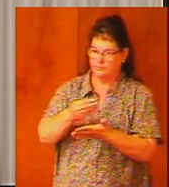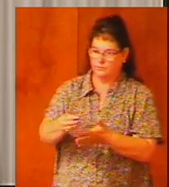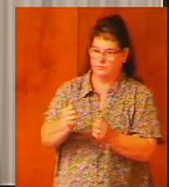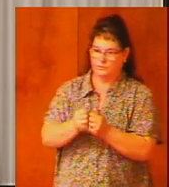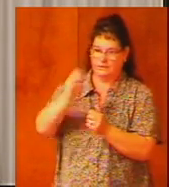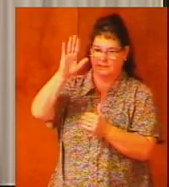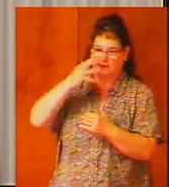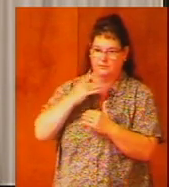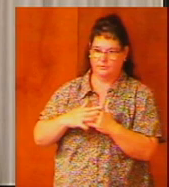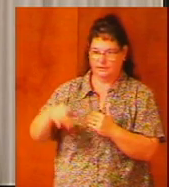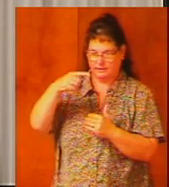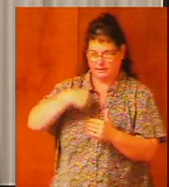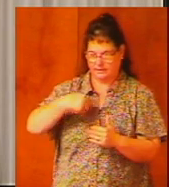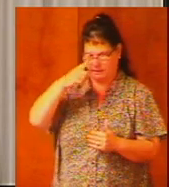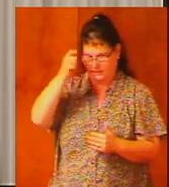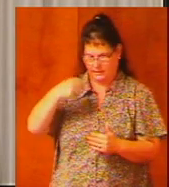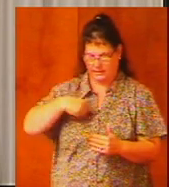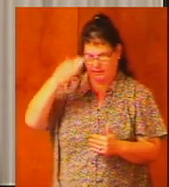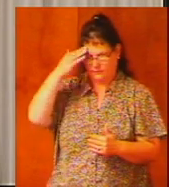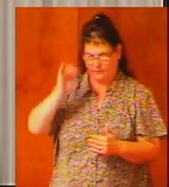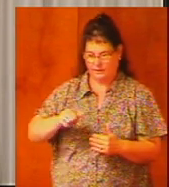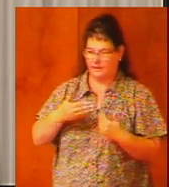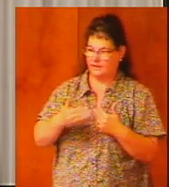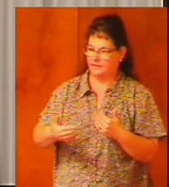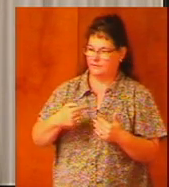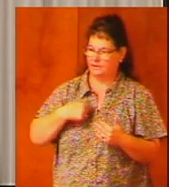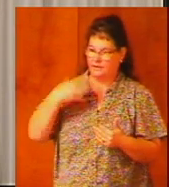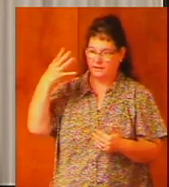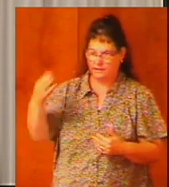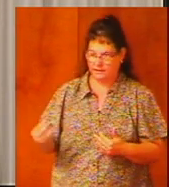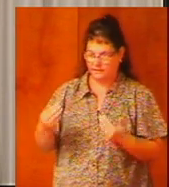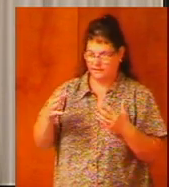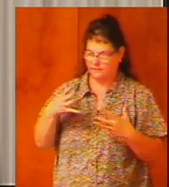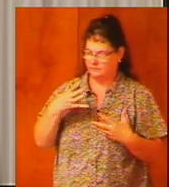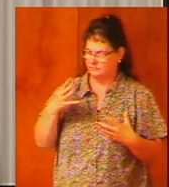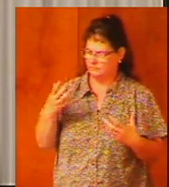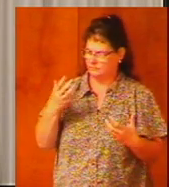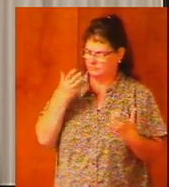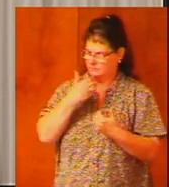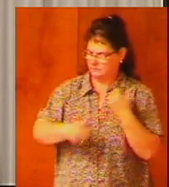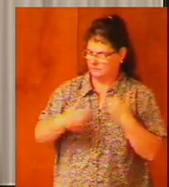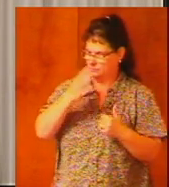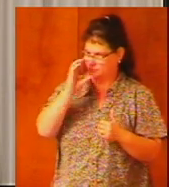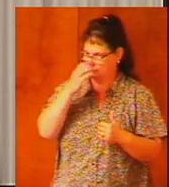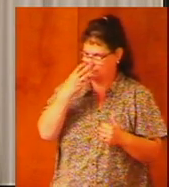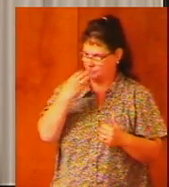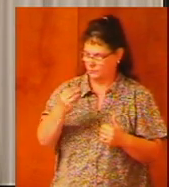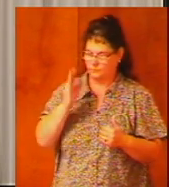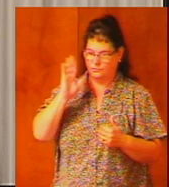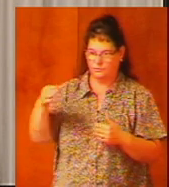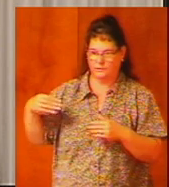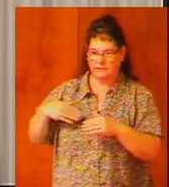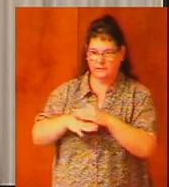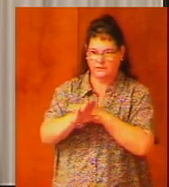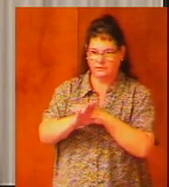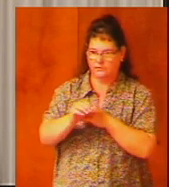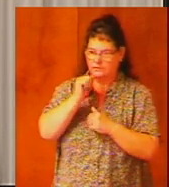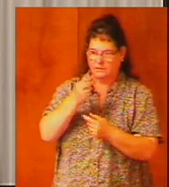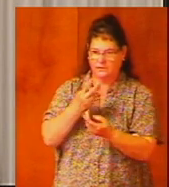for I know this that after my departure savage wolves will come in among you not sparing the flock